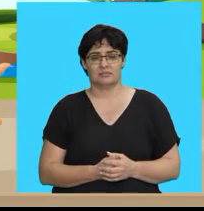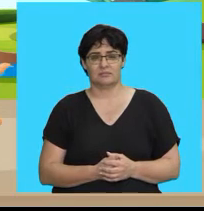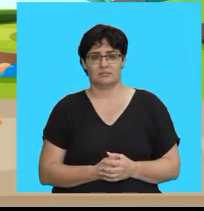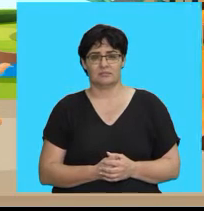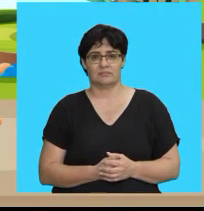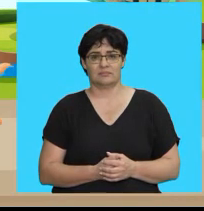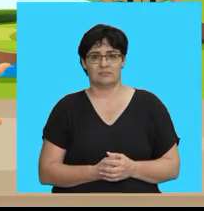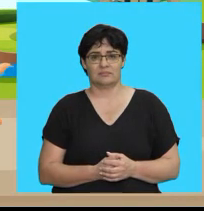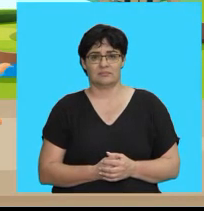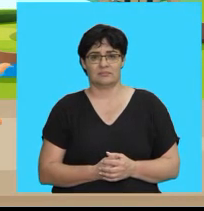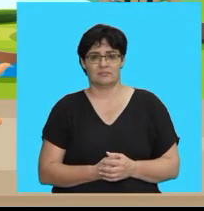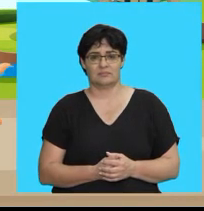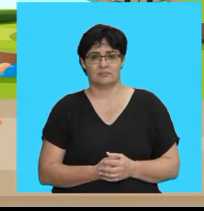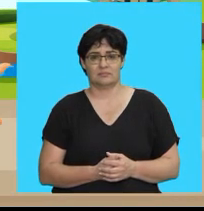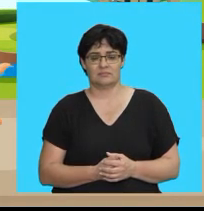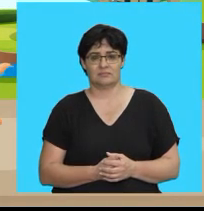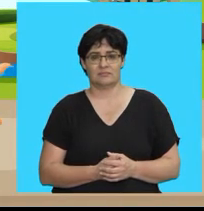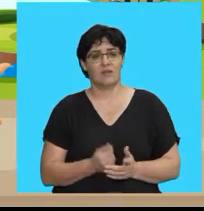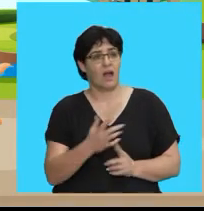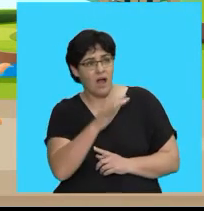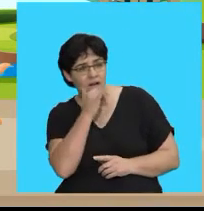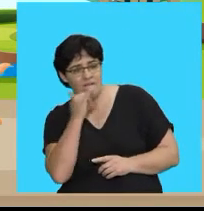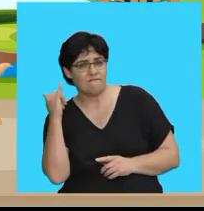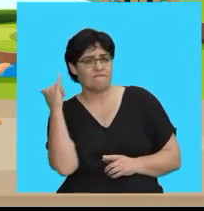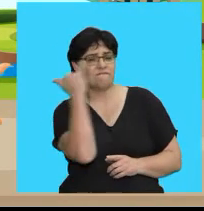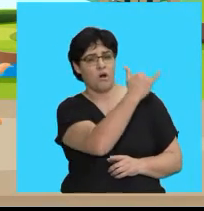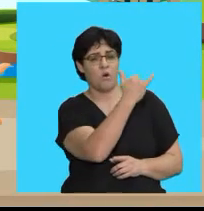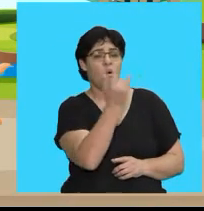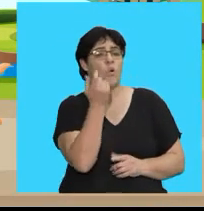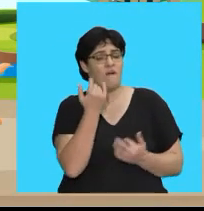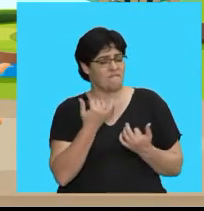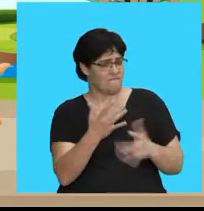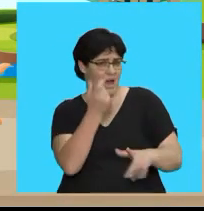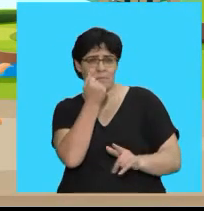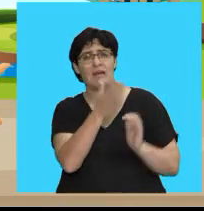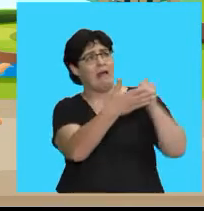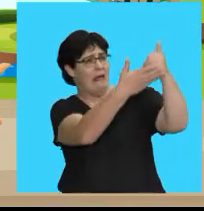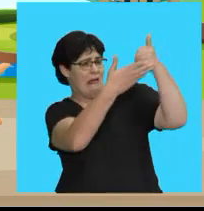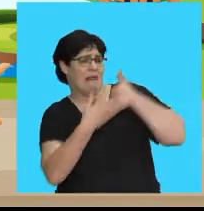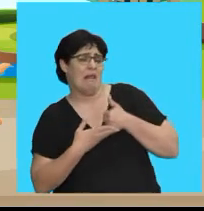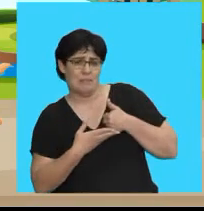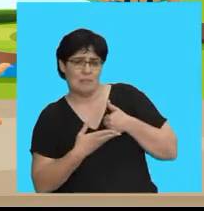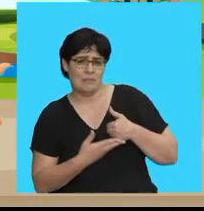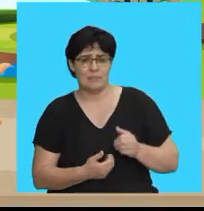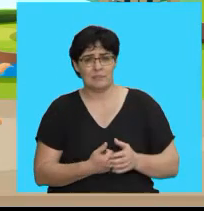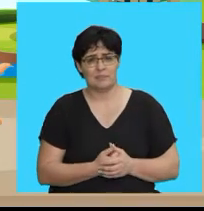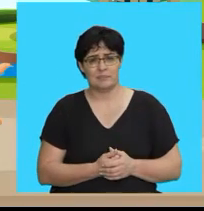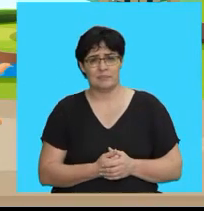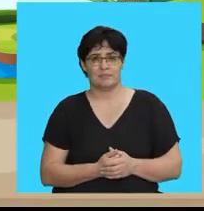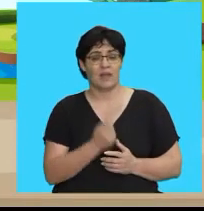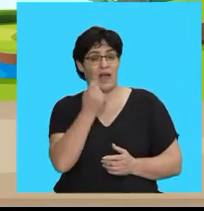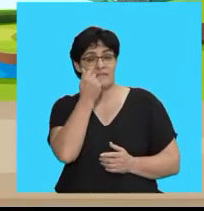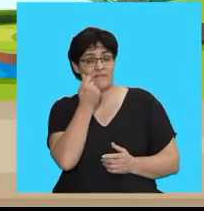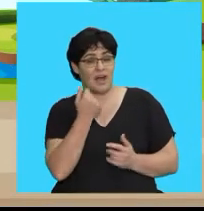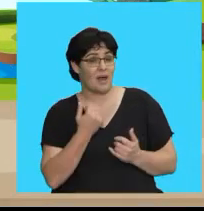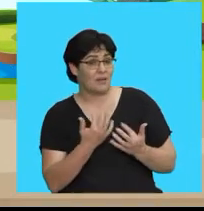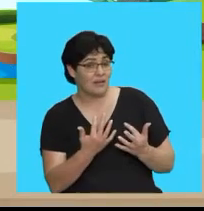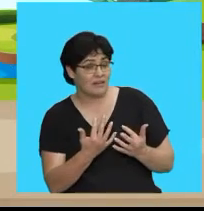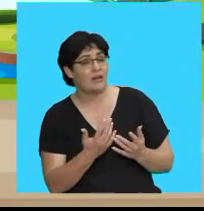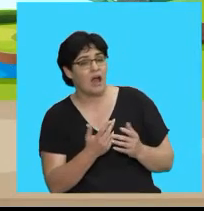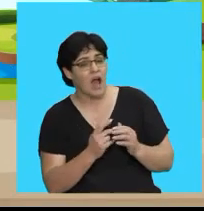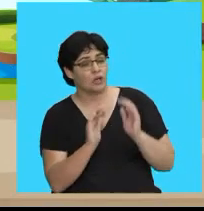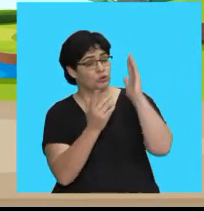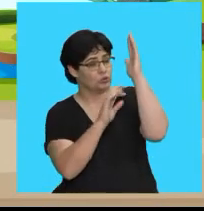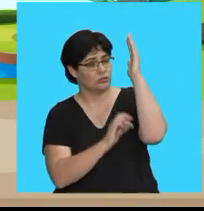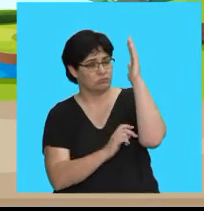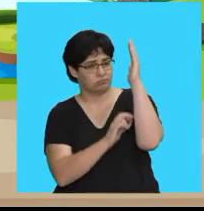the cat They call the fireman to come help They call the fireman to come help The fireman went